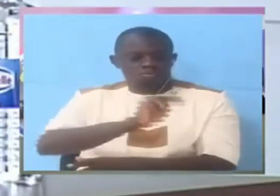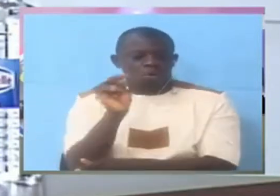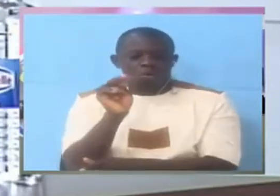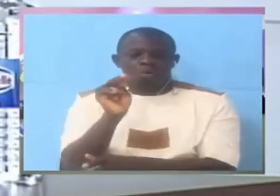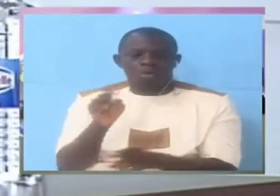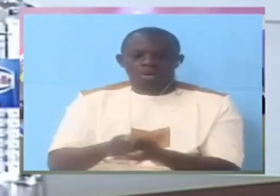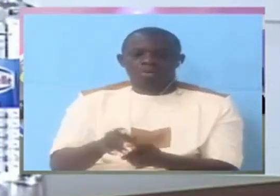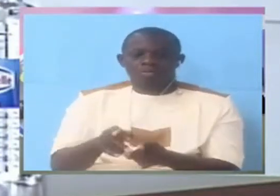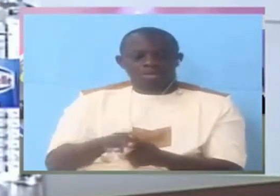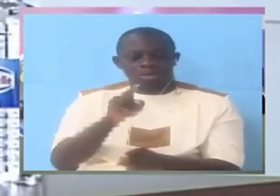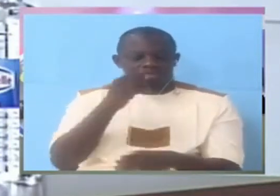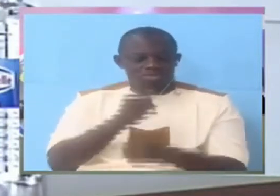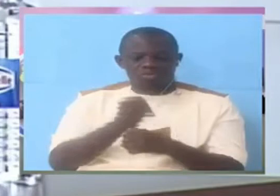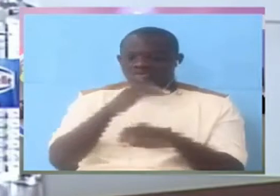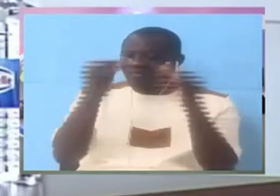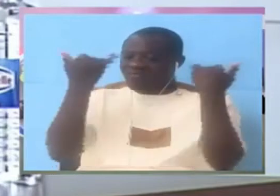Isn't that disappointing?